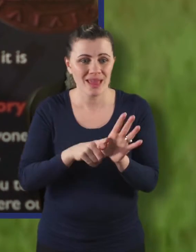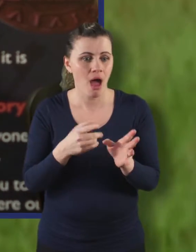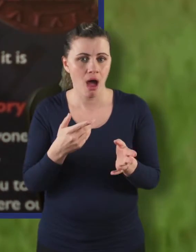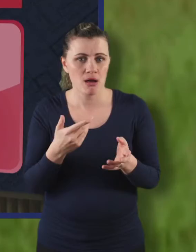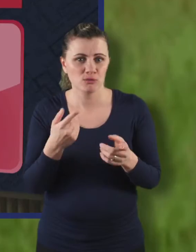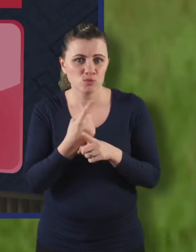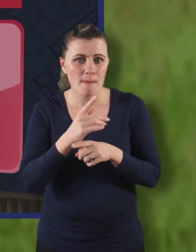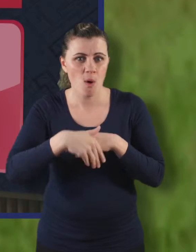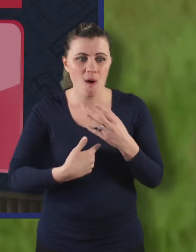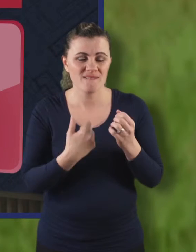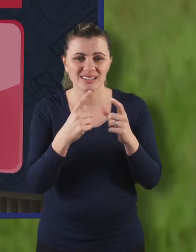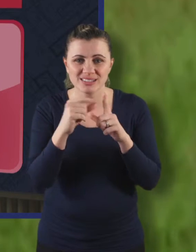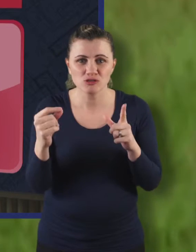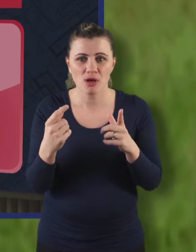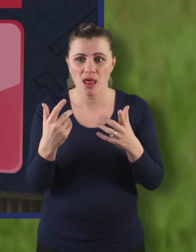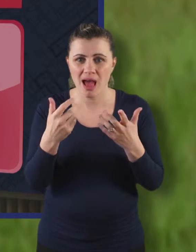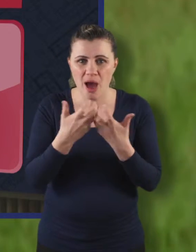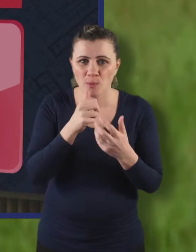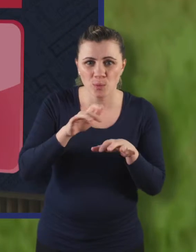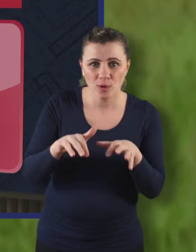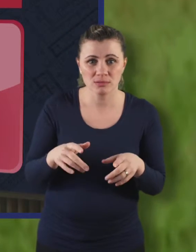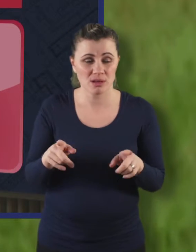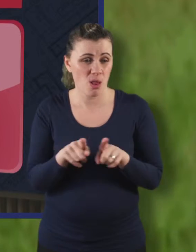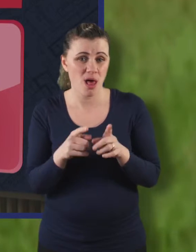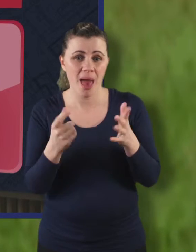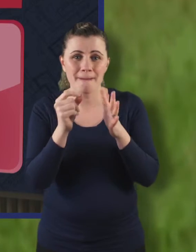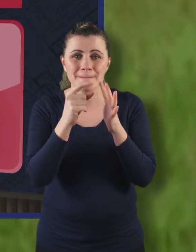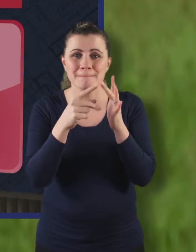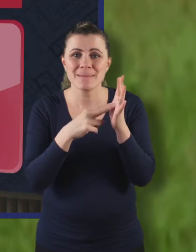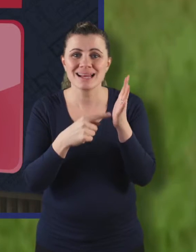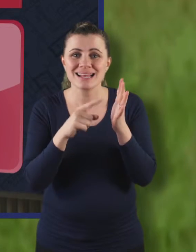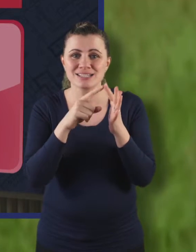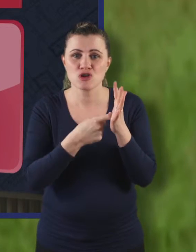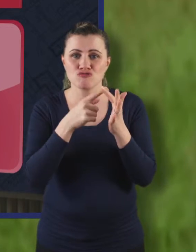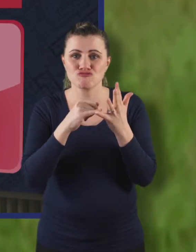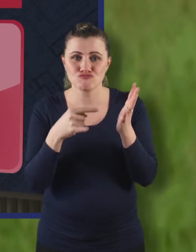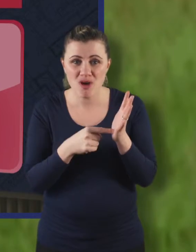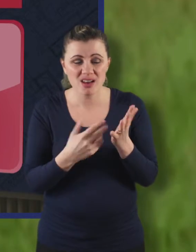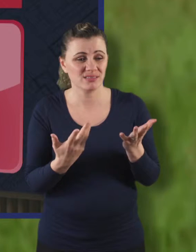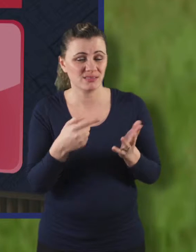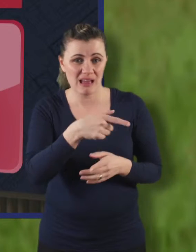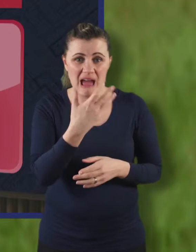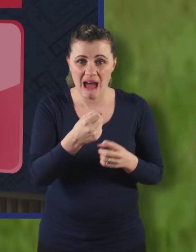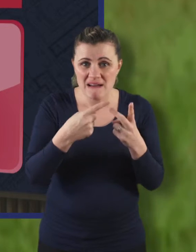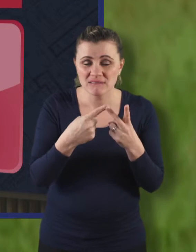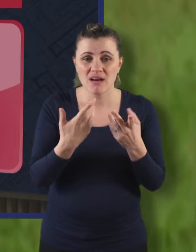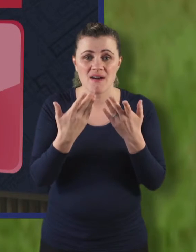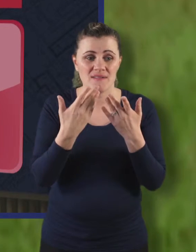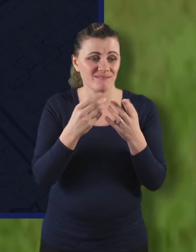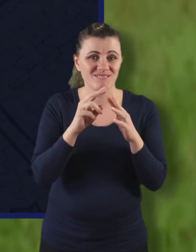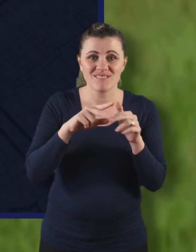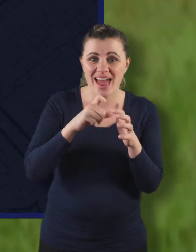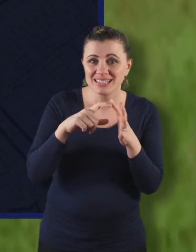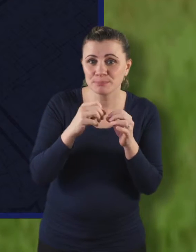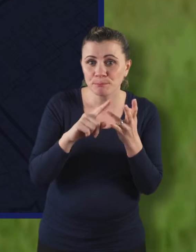This includes Pinterest, it also includes Facebook, Twitter, Tumblr of course and many many other aspects of the